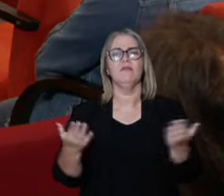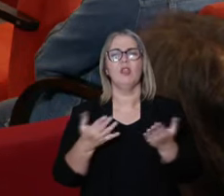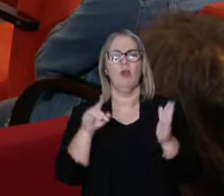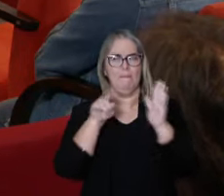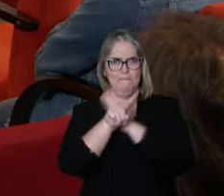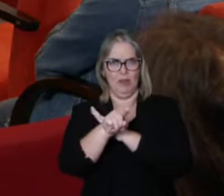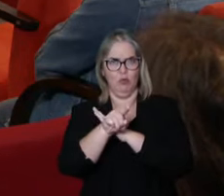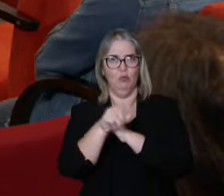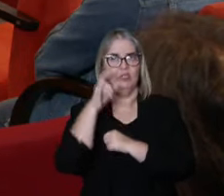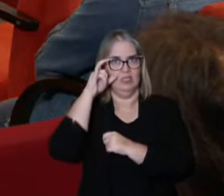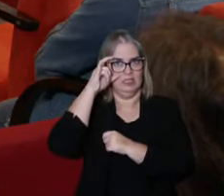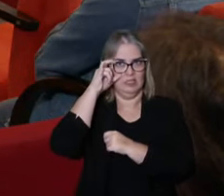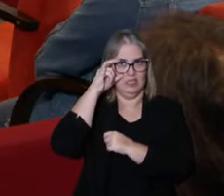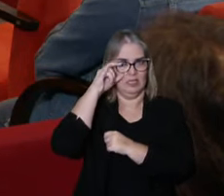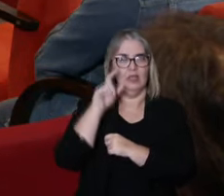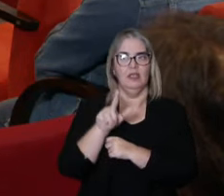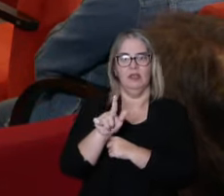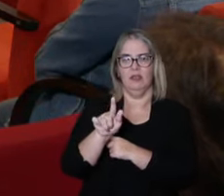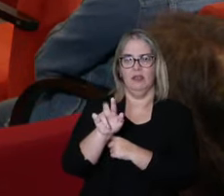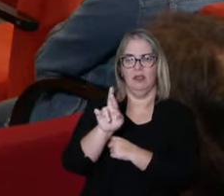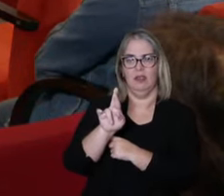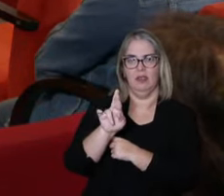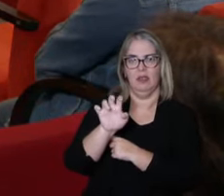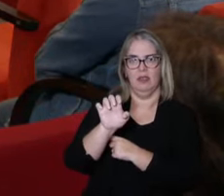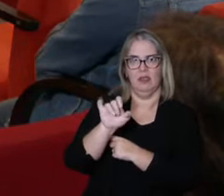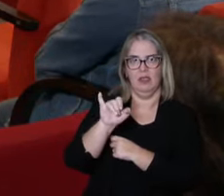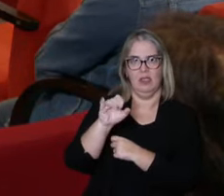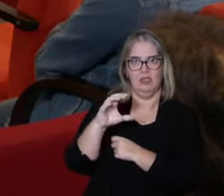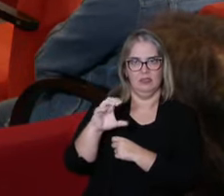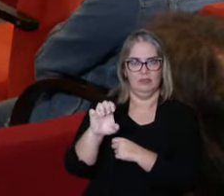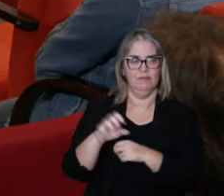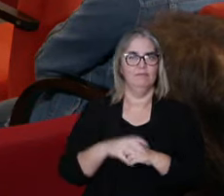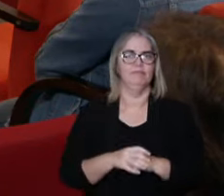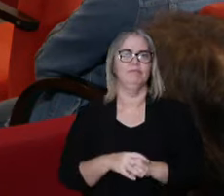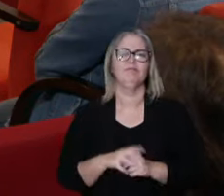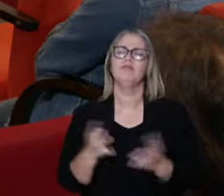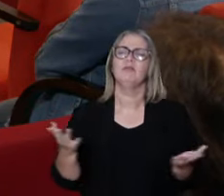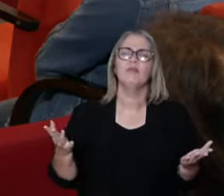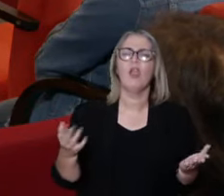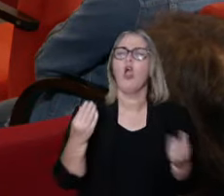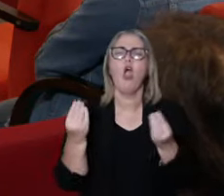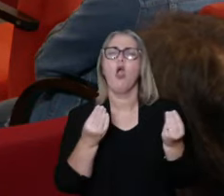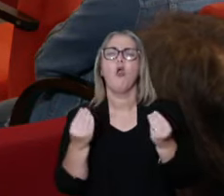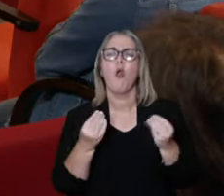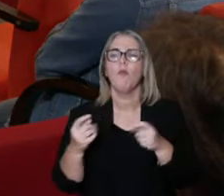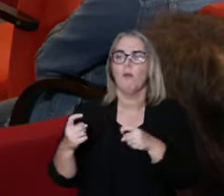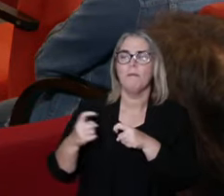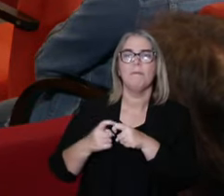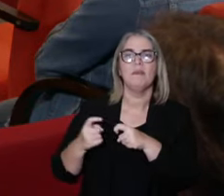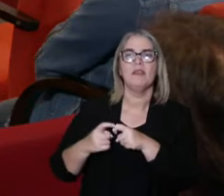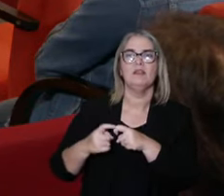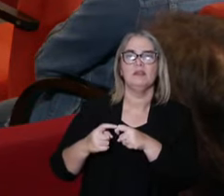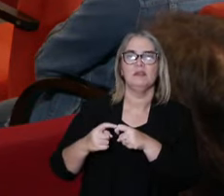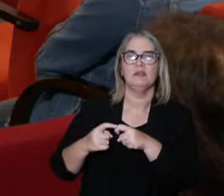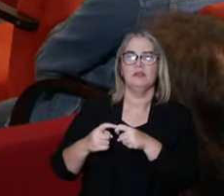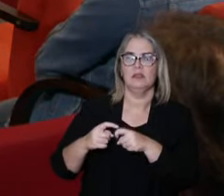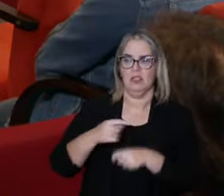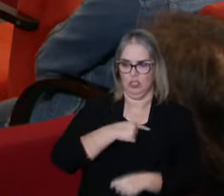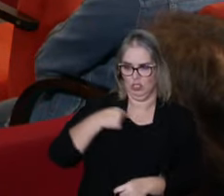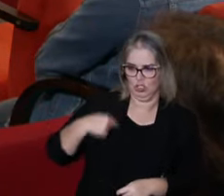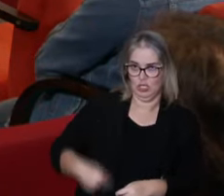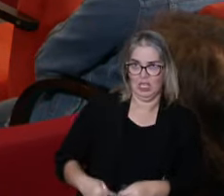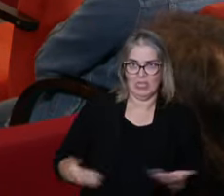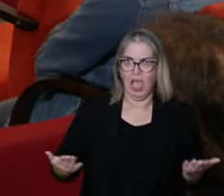meditation. A question that came through Instagram by Glaze. She asks us, what is the